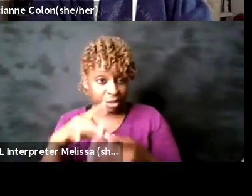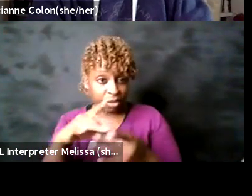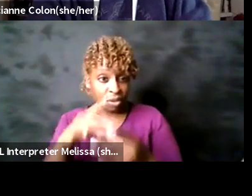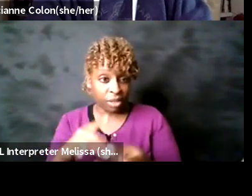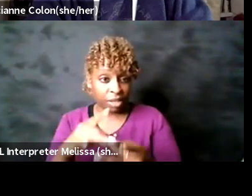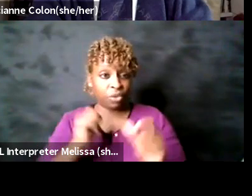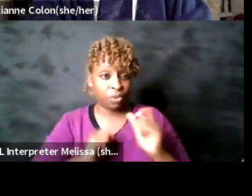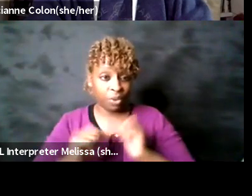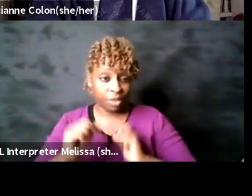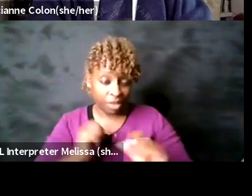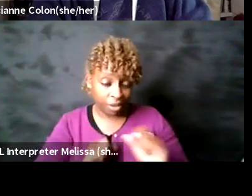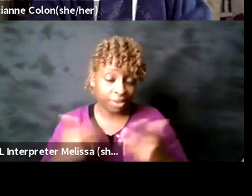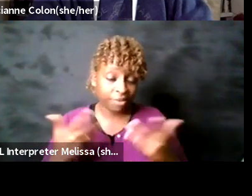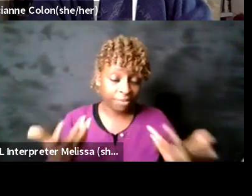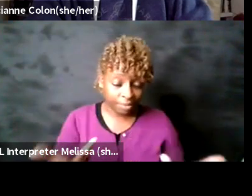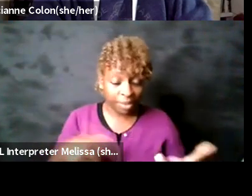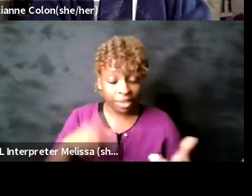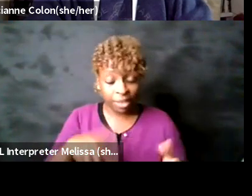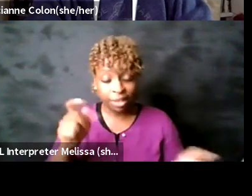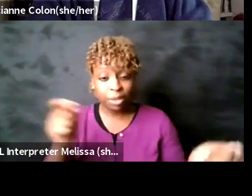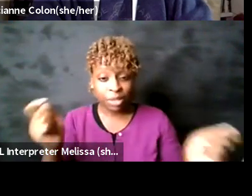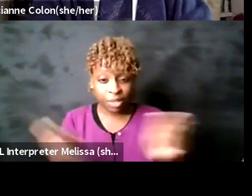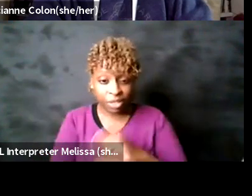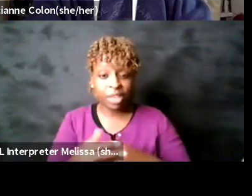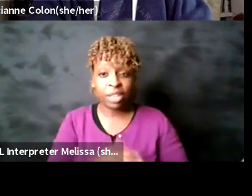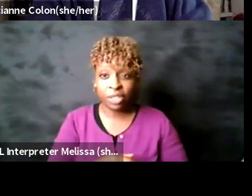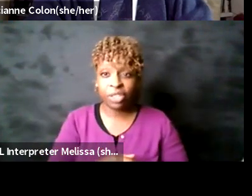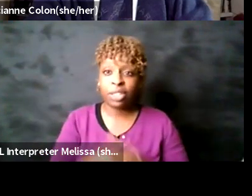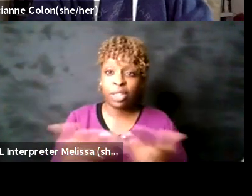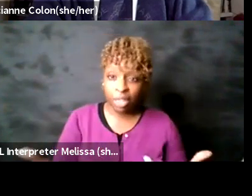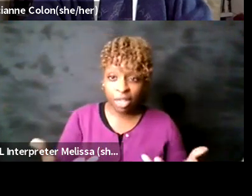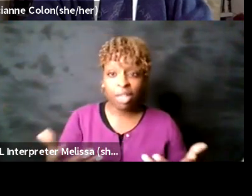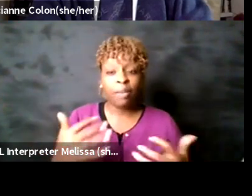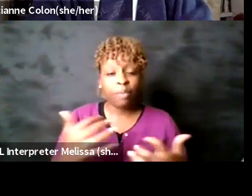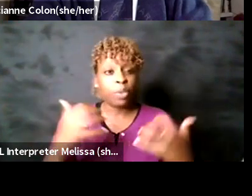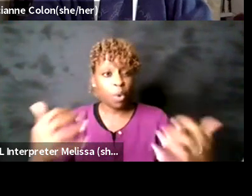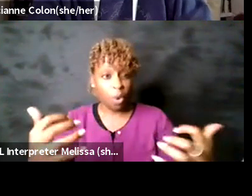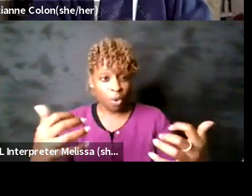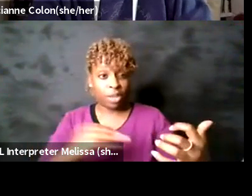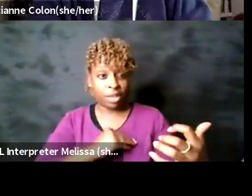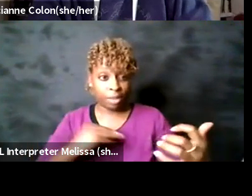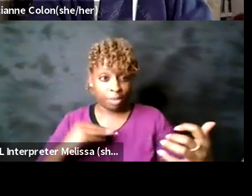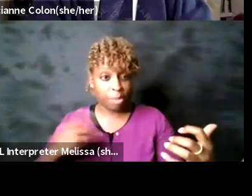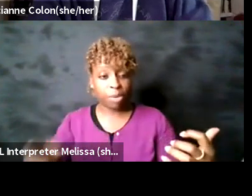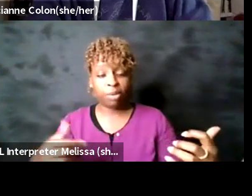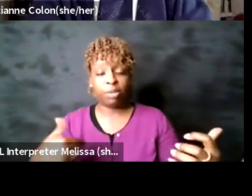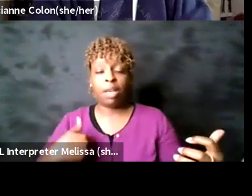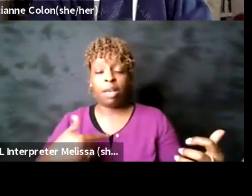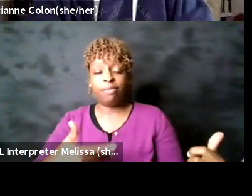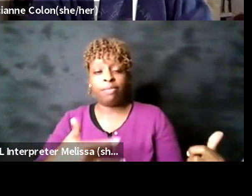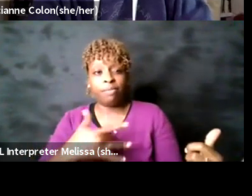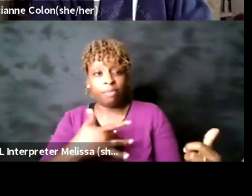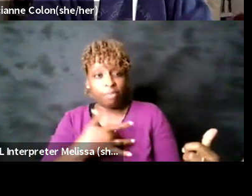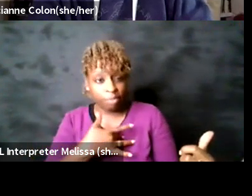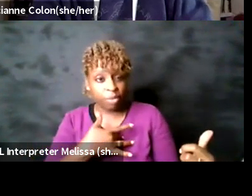very heartened by the reaction of so many of our audience members and the how receptive a lot of folks have been so even though